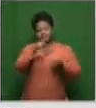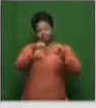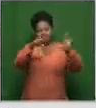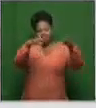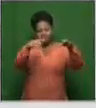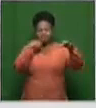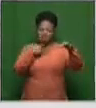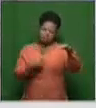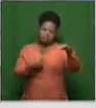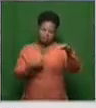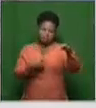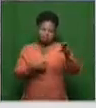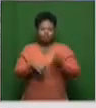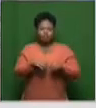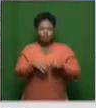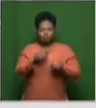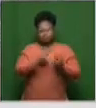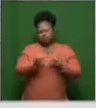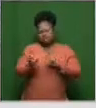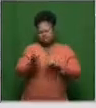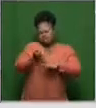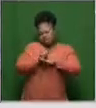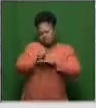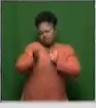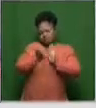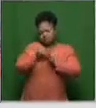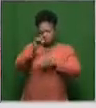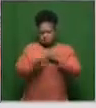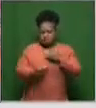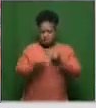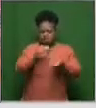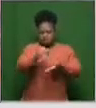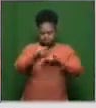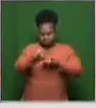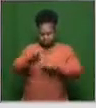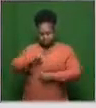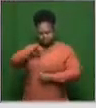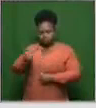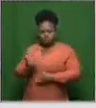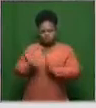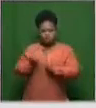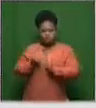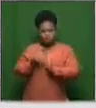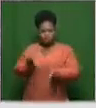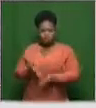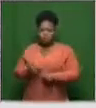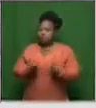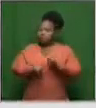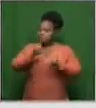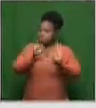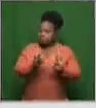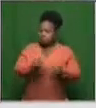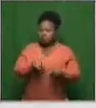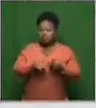be probably a dossier that will be ready in early January. And if that dossier is successful at the regulators, including